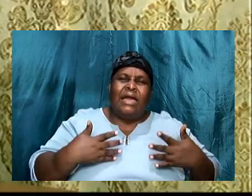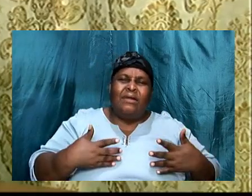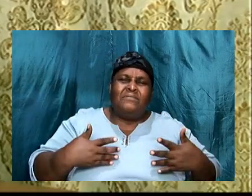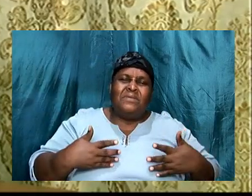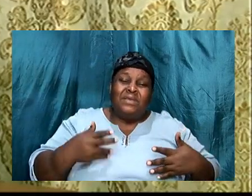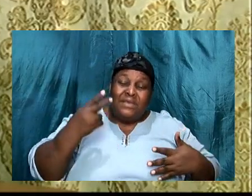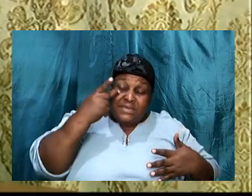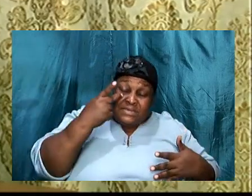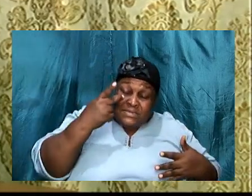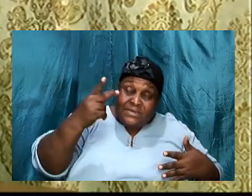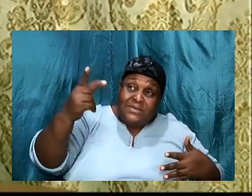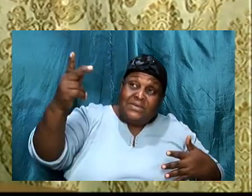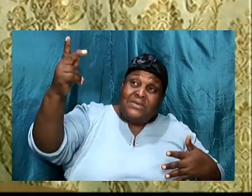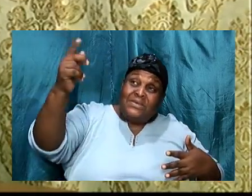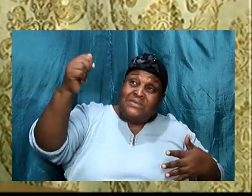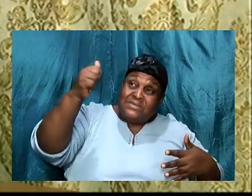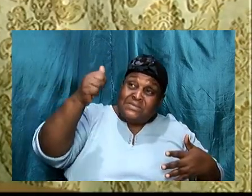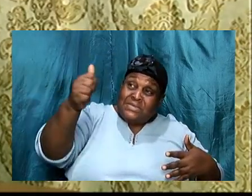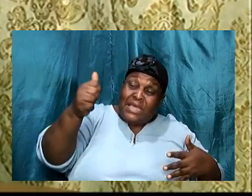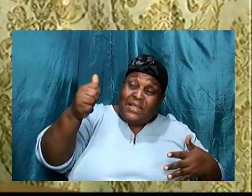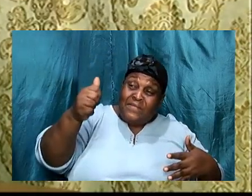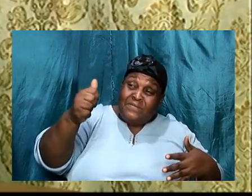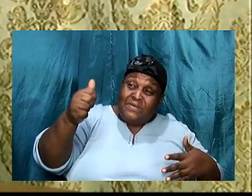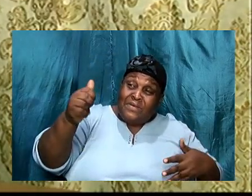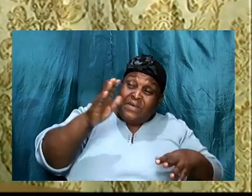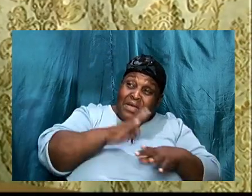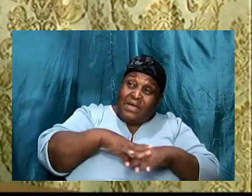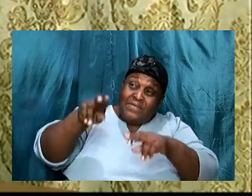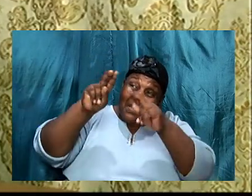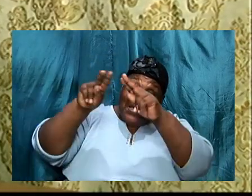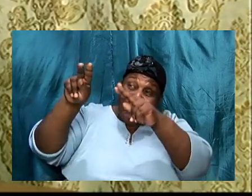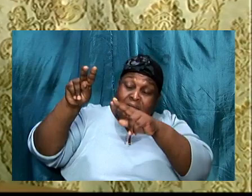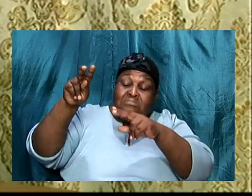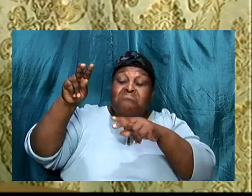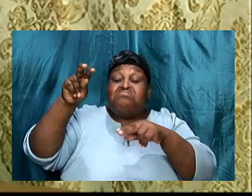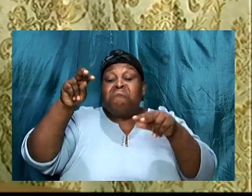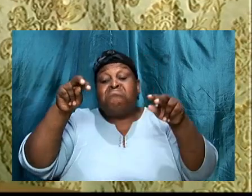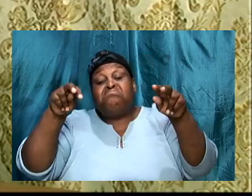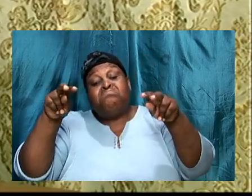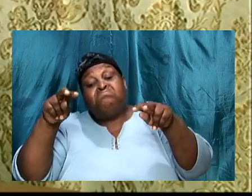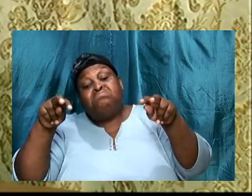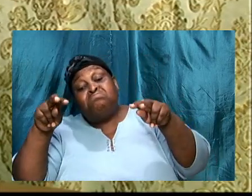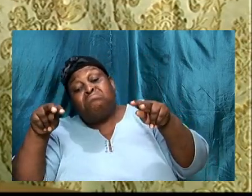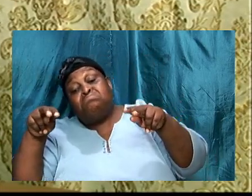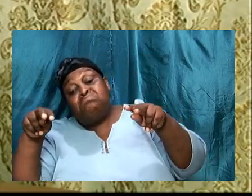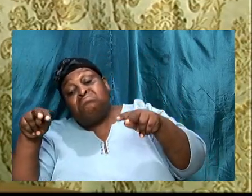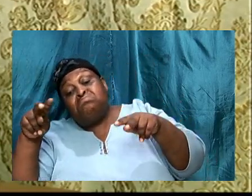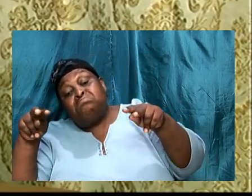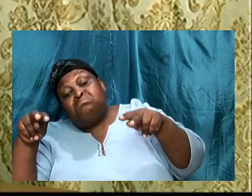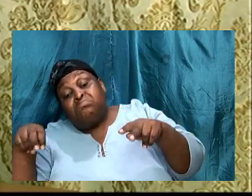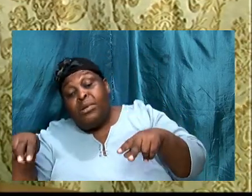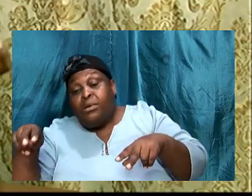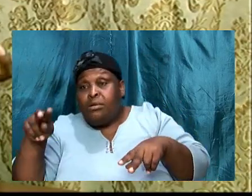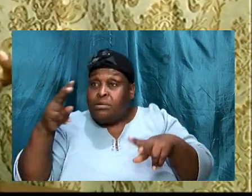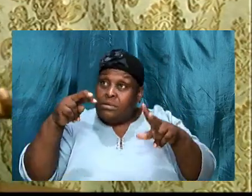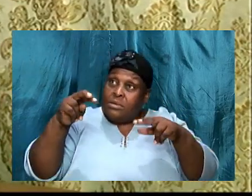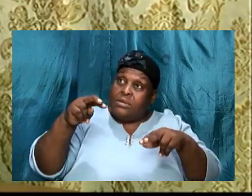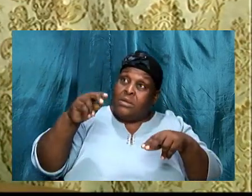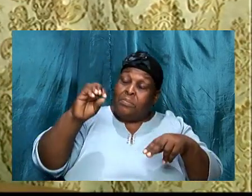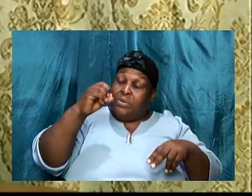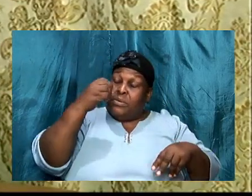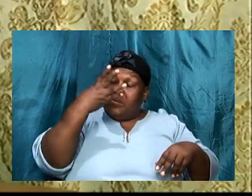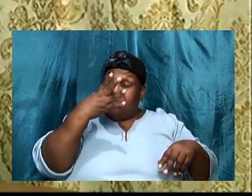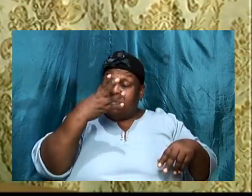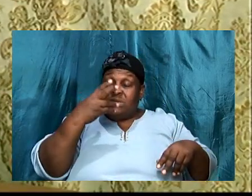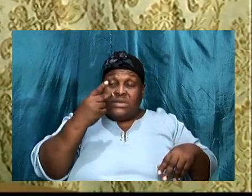down, you know, especially in the nights, looking down, at all the lights, looking on the beauty, and you see yourself, with a car,